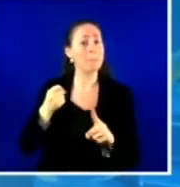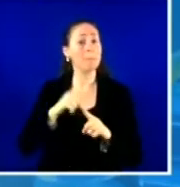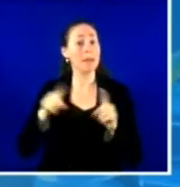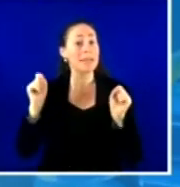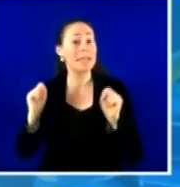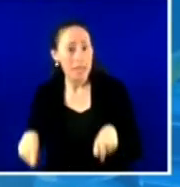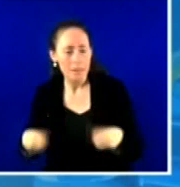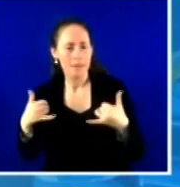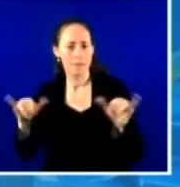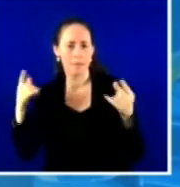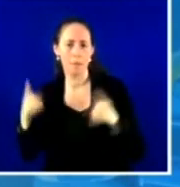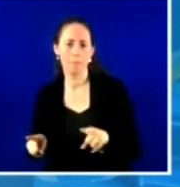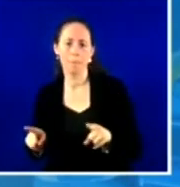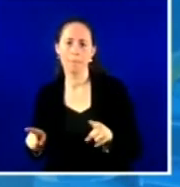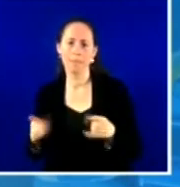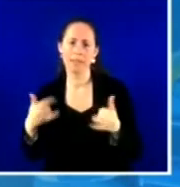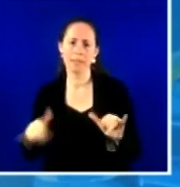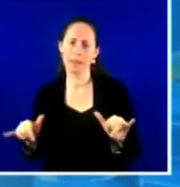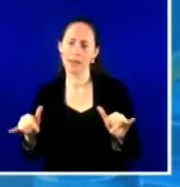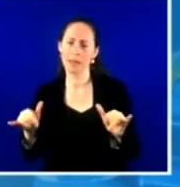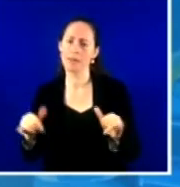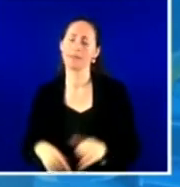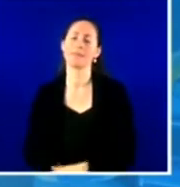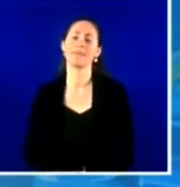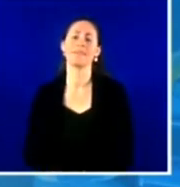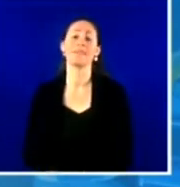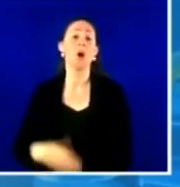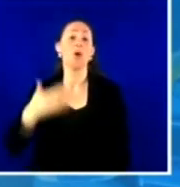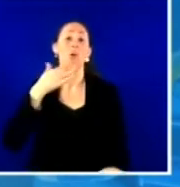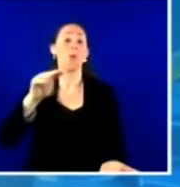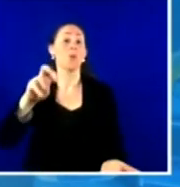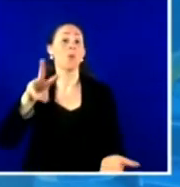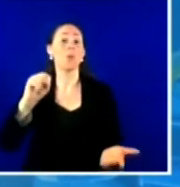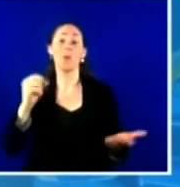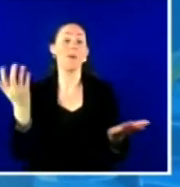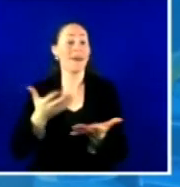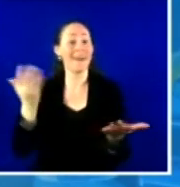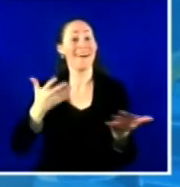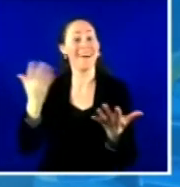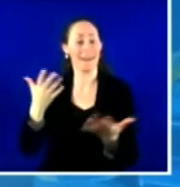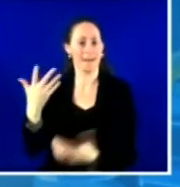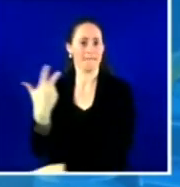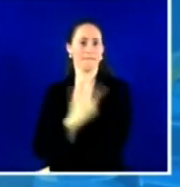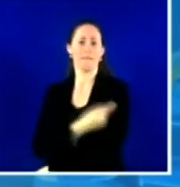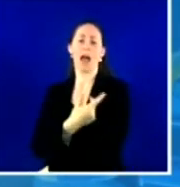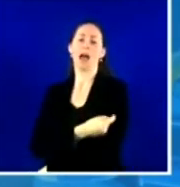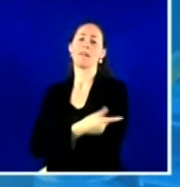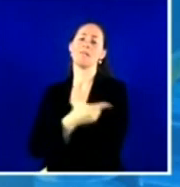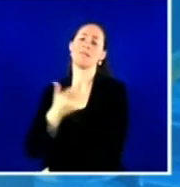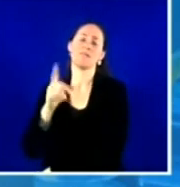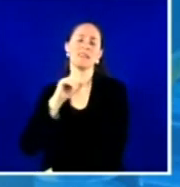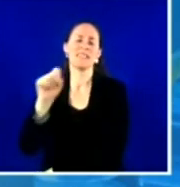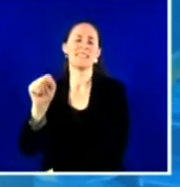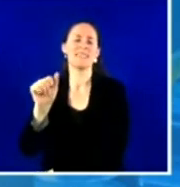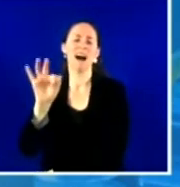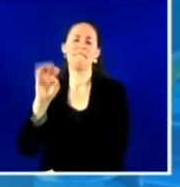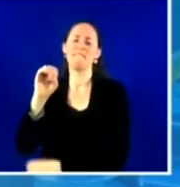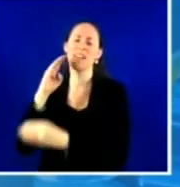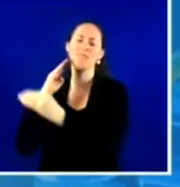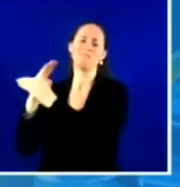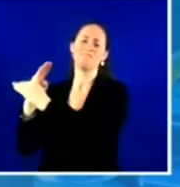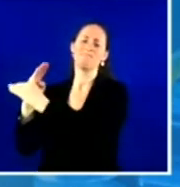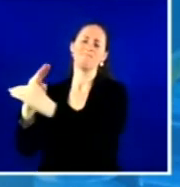news is that COVID-19 vaccine have proven to be very safe and effective, including